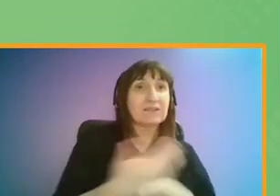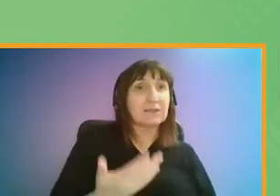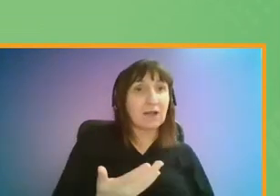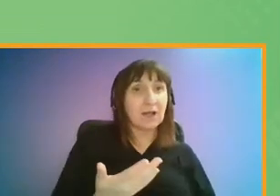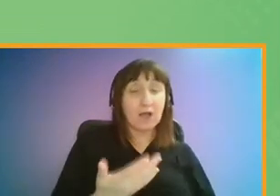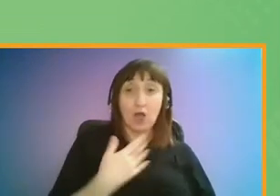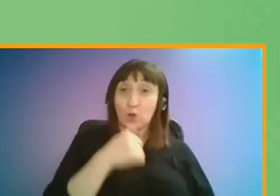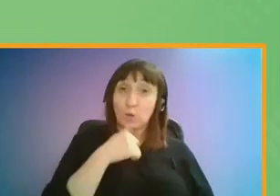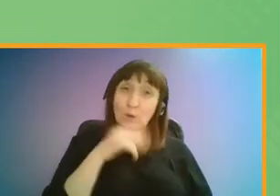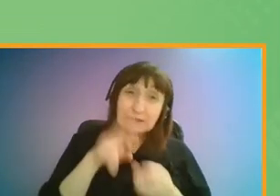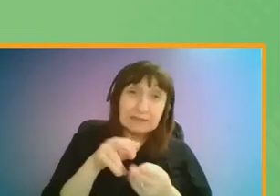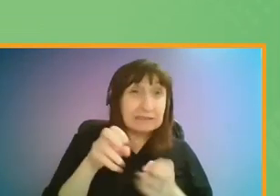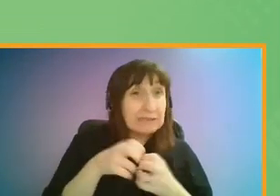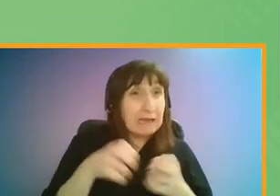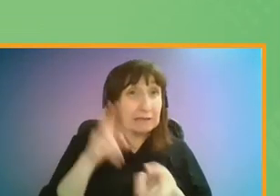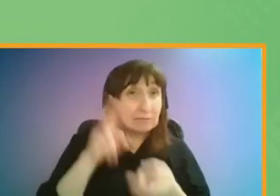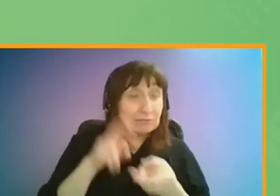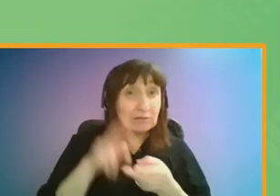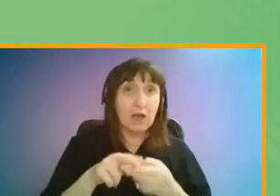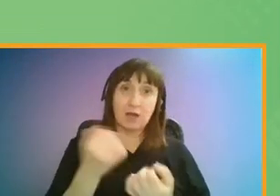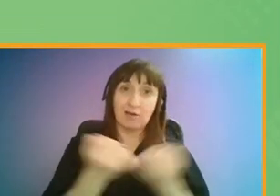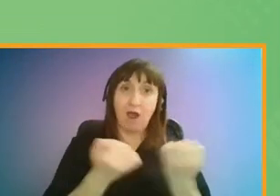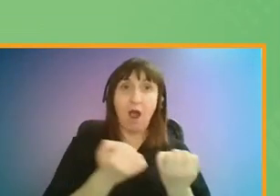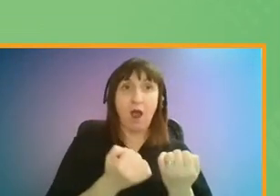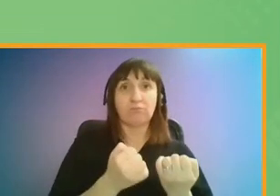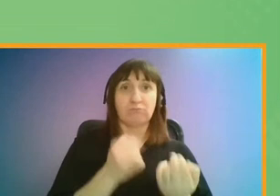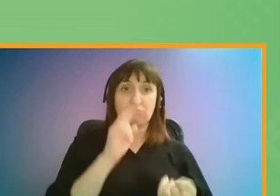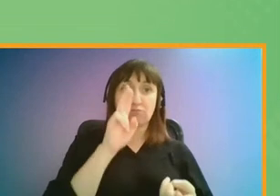concessionary tickets also helps to keep car ownership levels low.